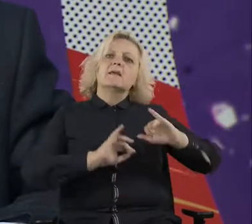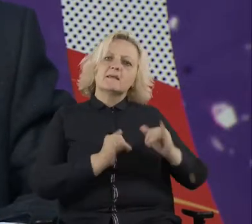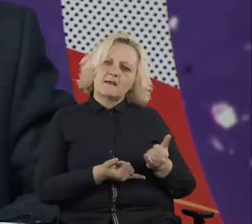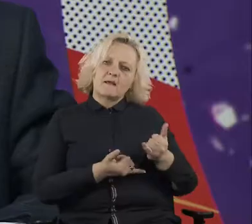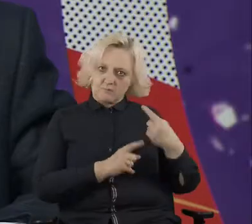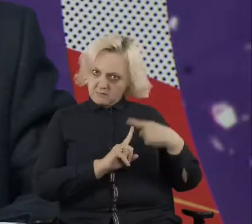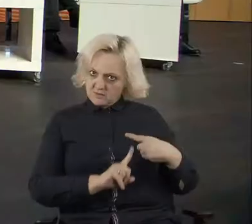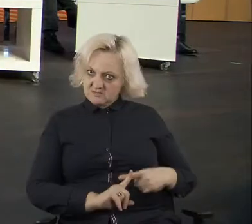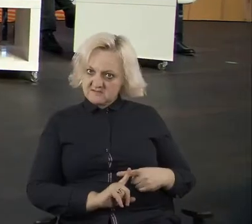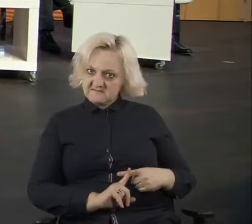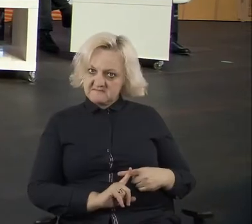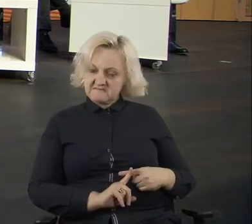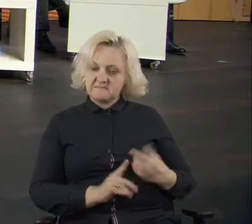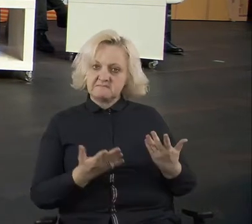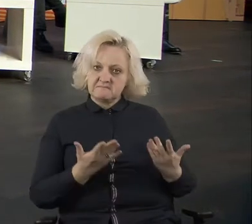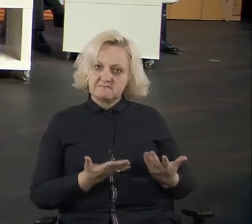-2.